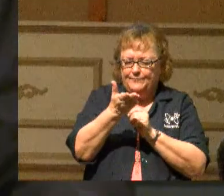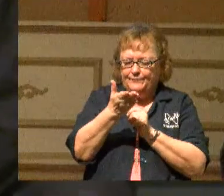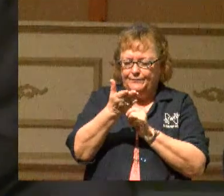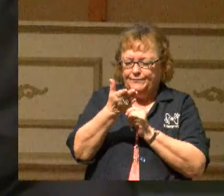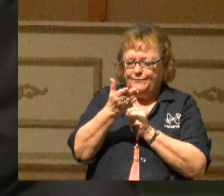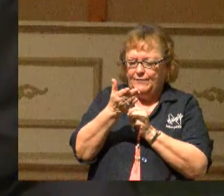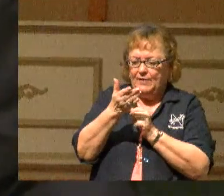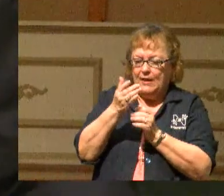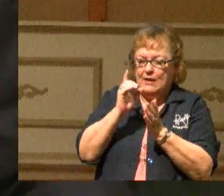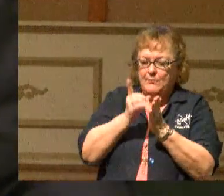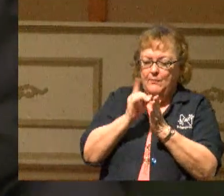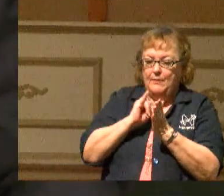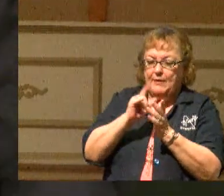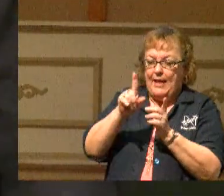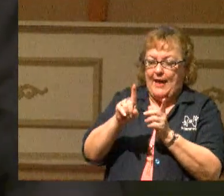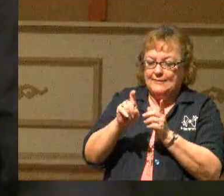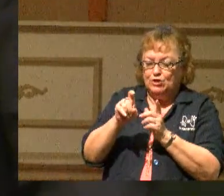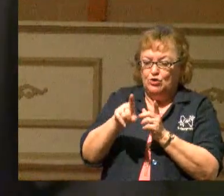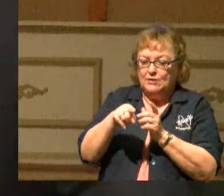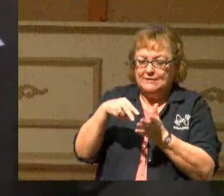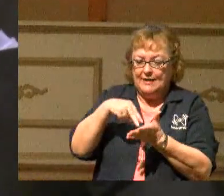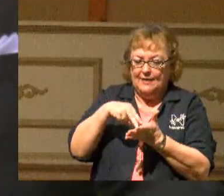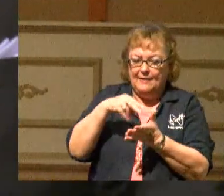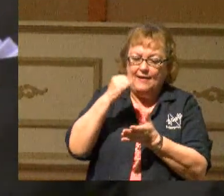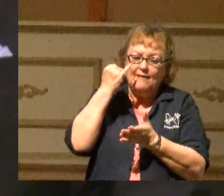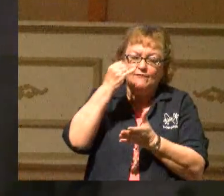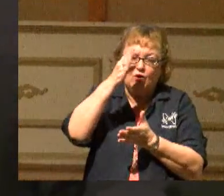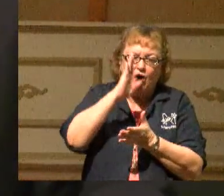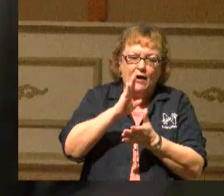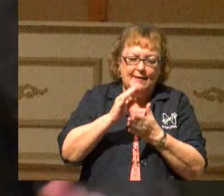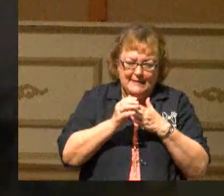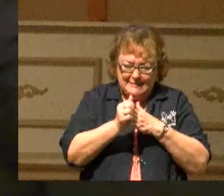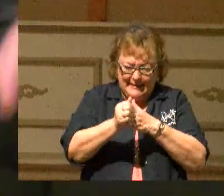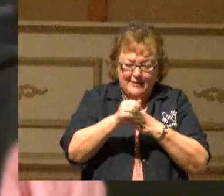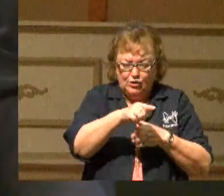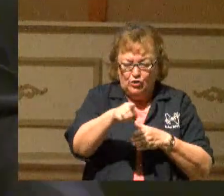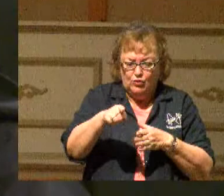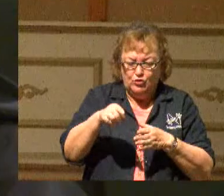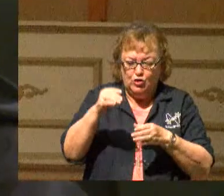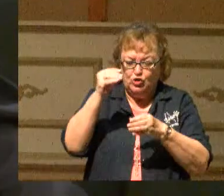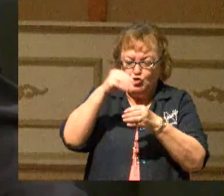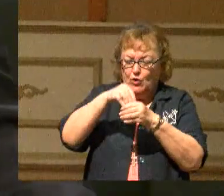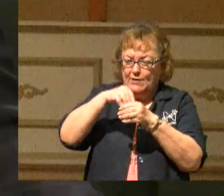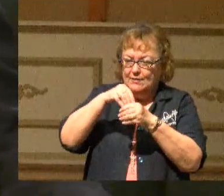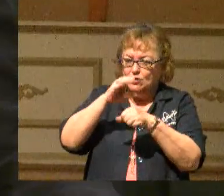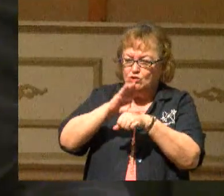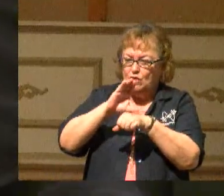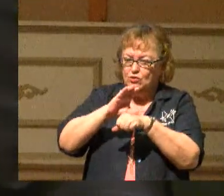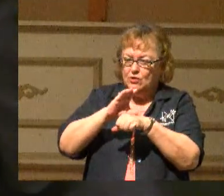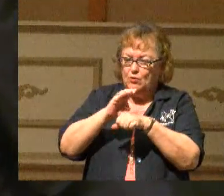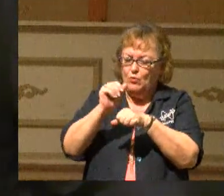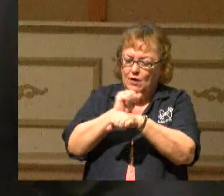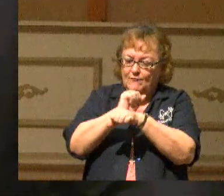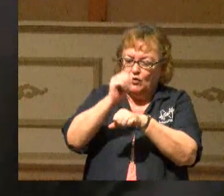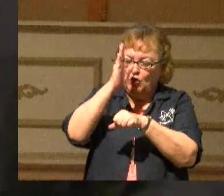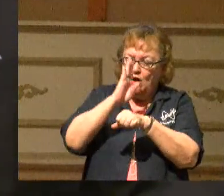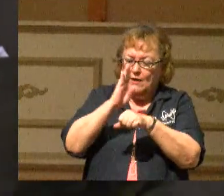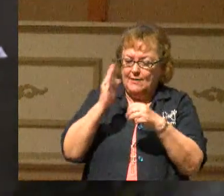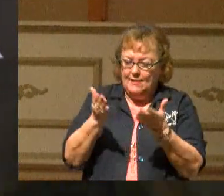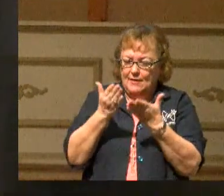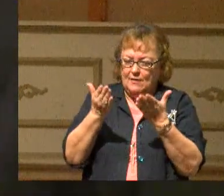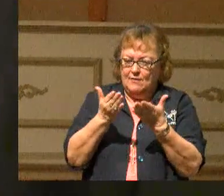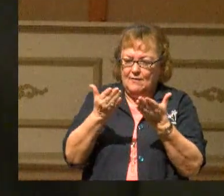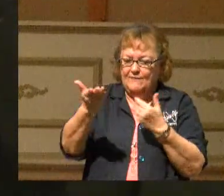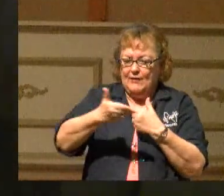to ask you to stand. If God has led you to join this church and go to work for God here, I invite you to come